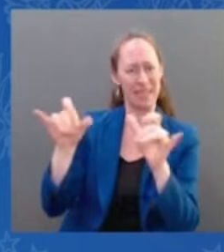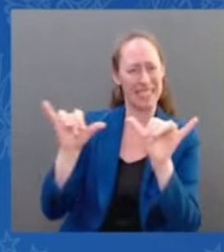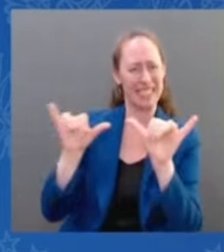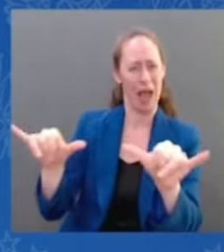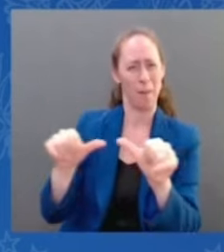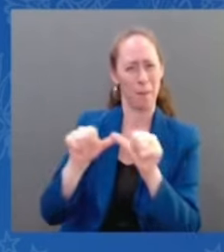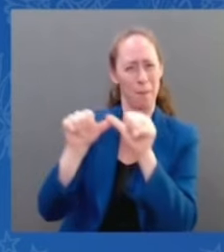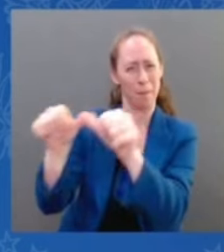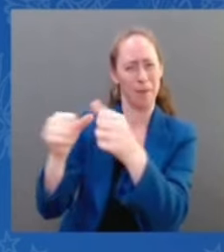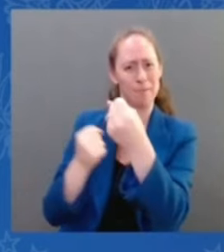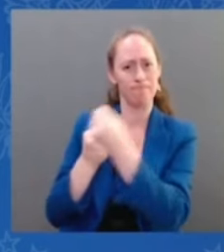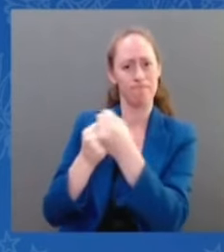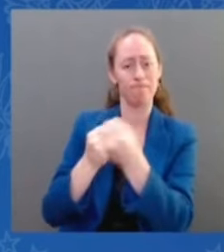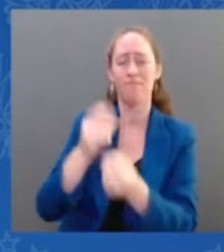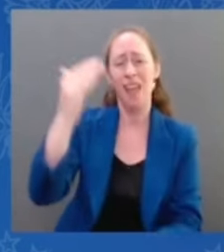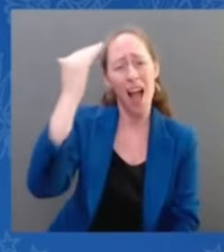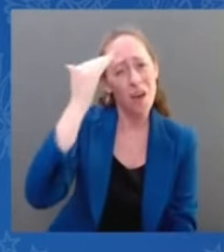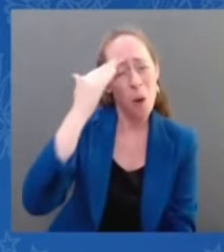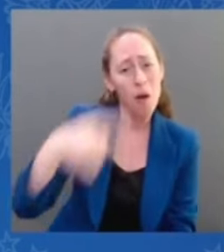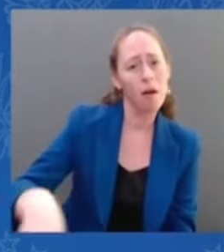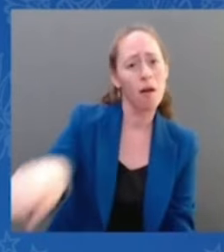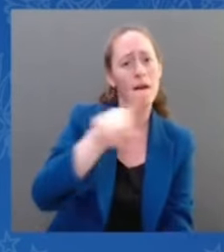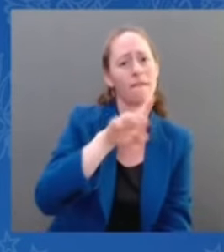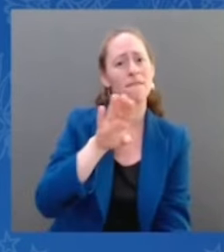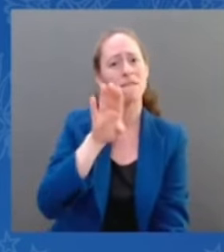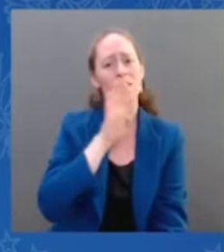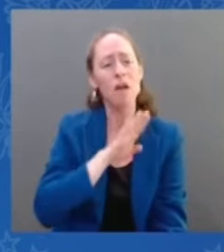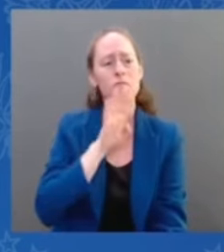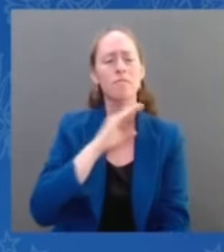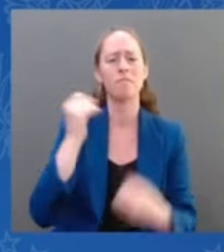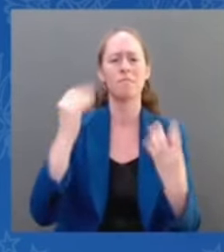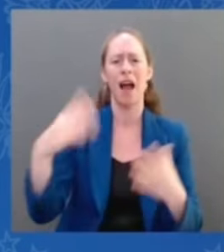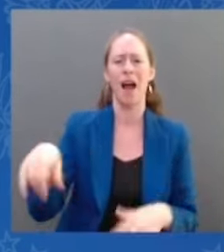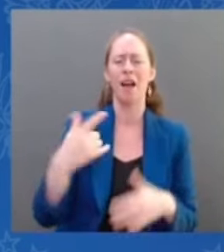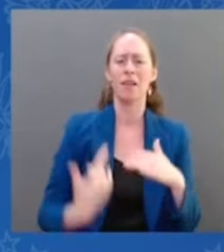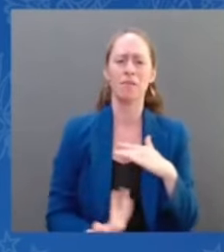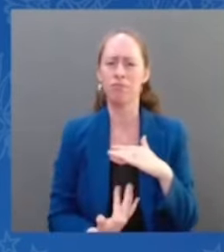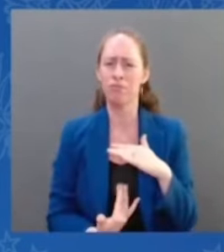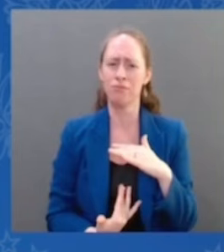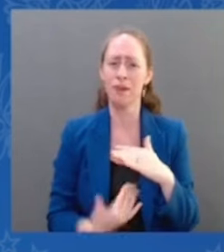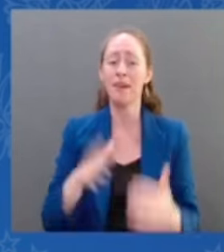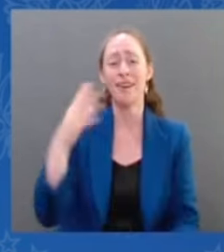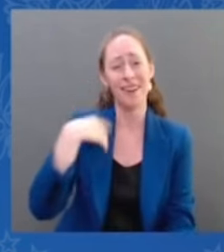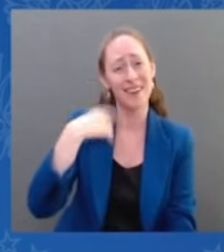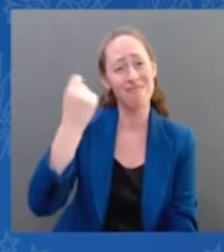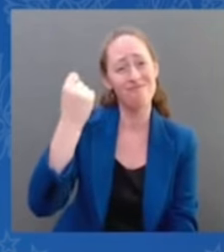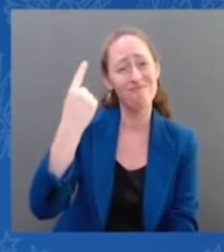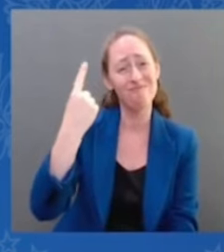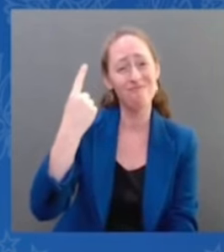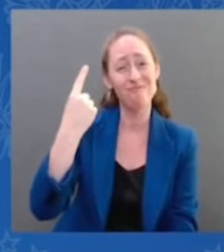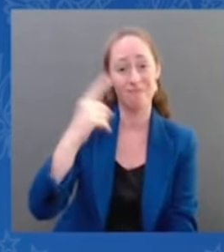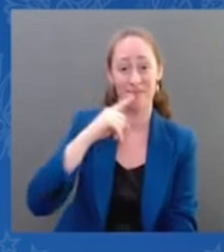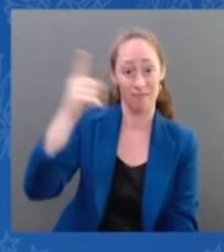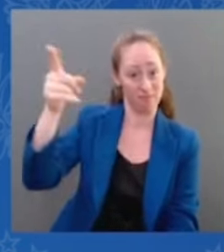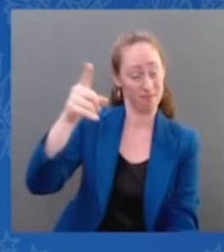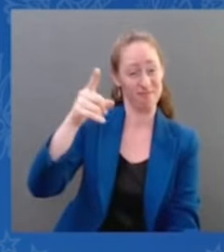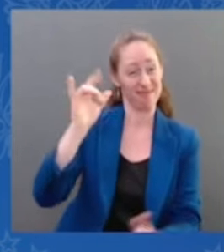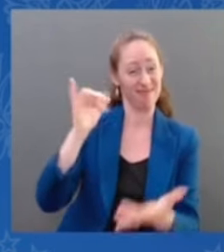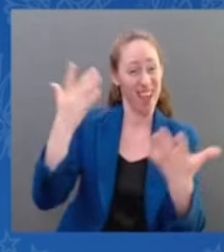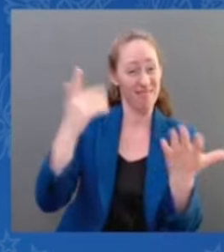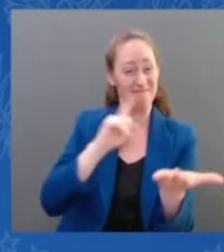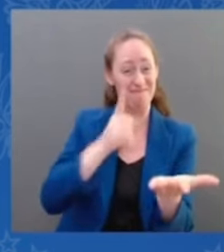and it's not just me saying it, it's what the court said. When you read the decision the court has made clear,